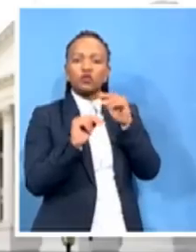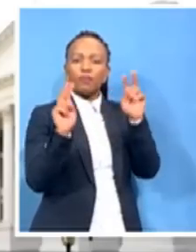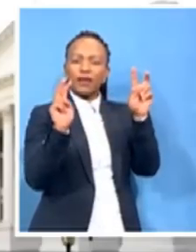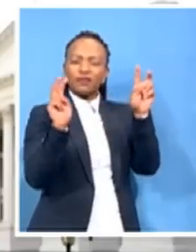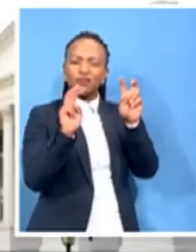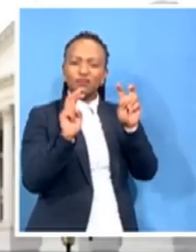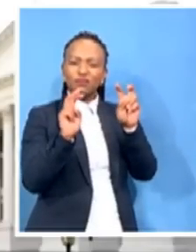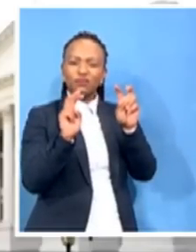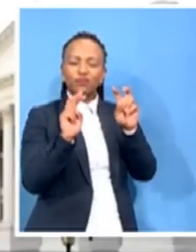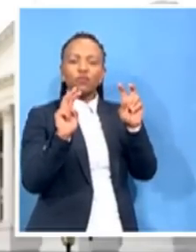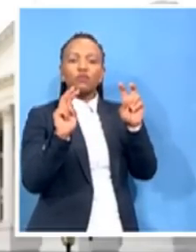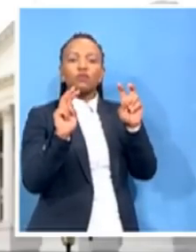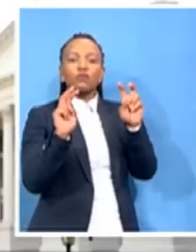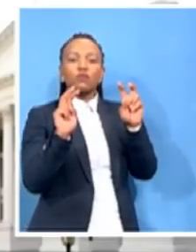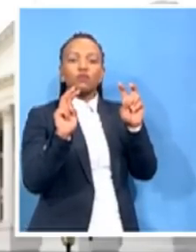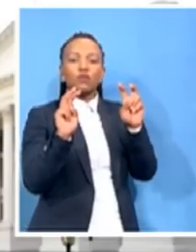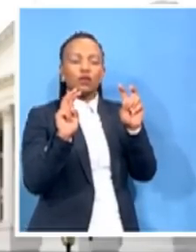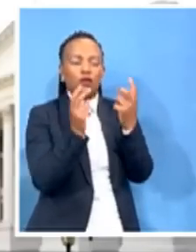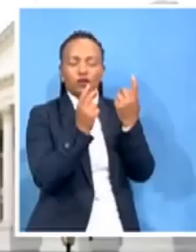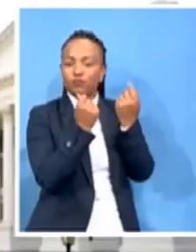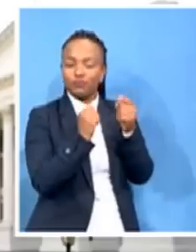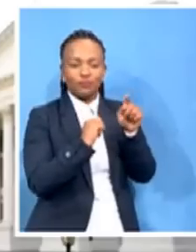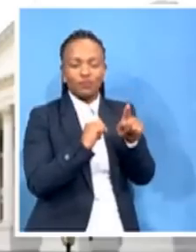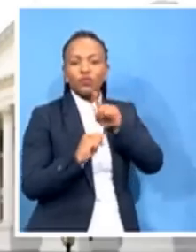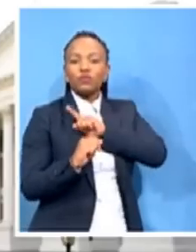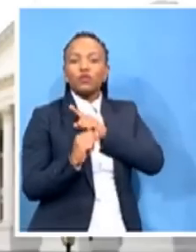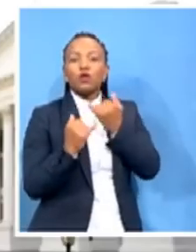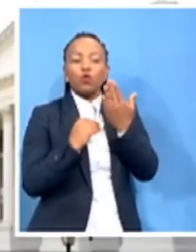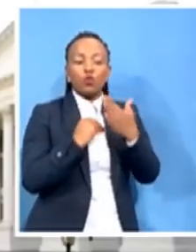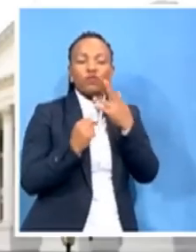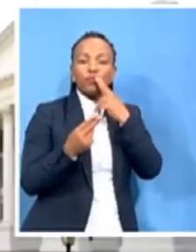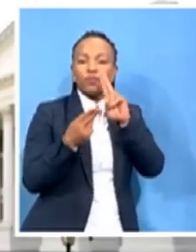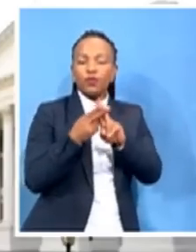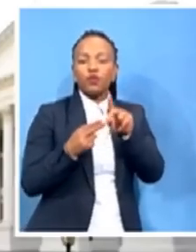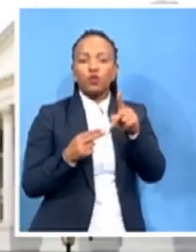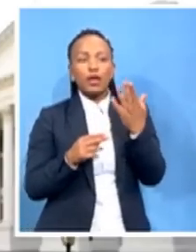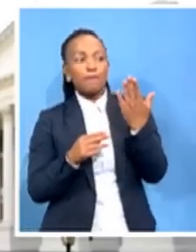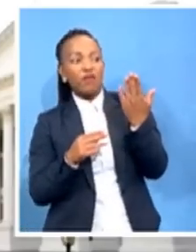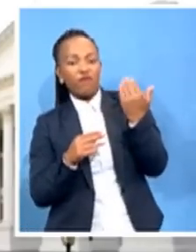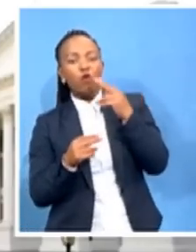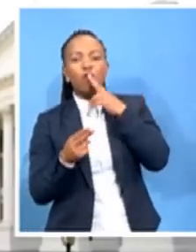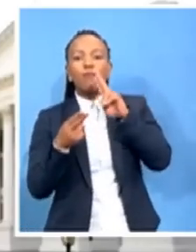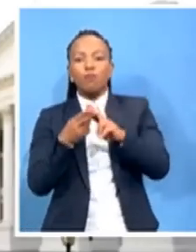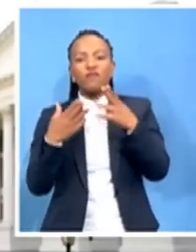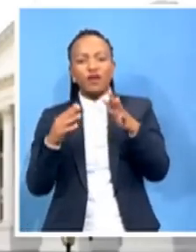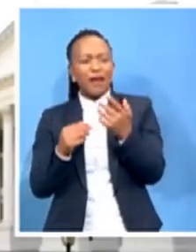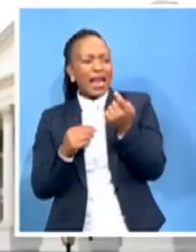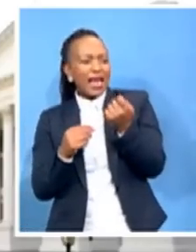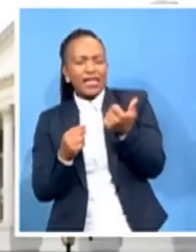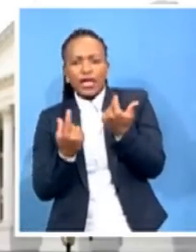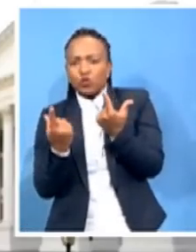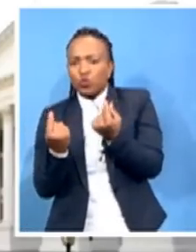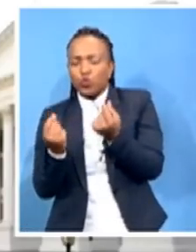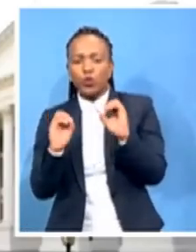is going to take a lot of time, but we have promised heaven and earth. But little has been done so far. That is why we're fighting for